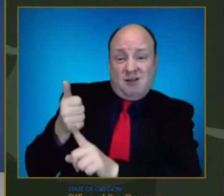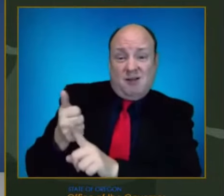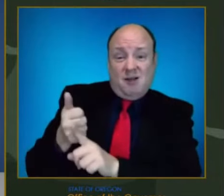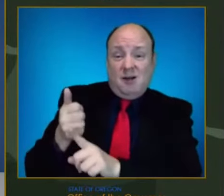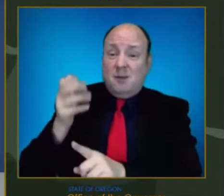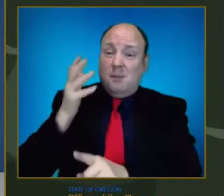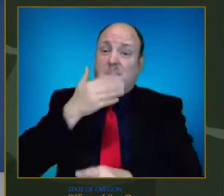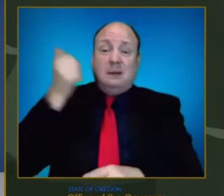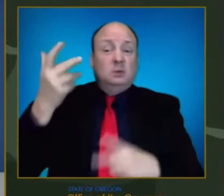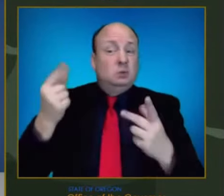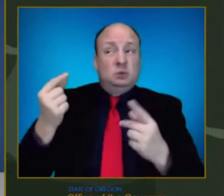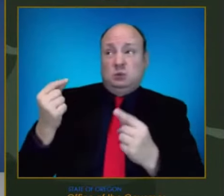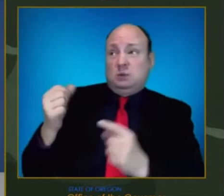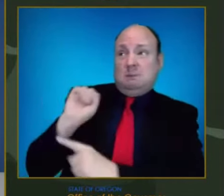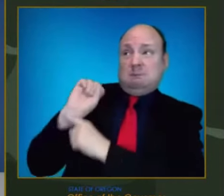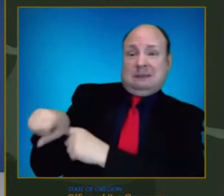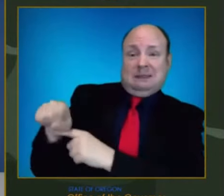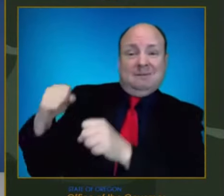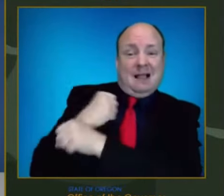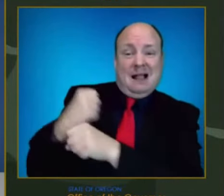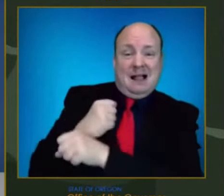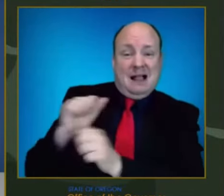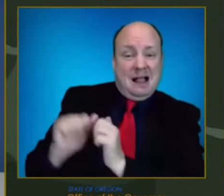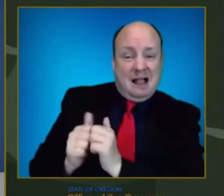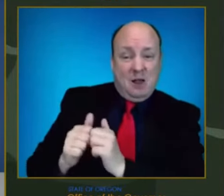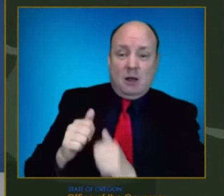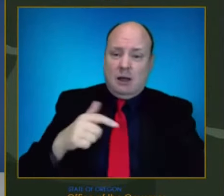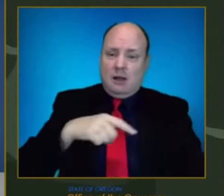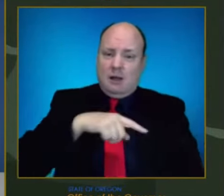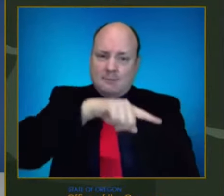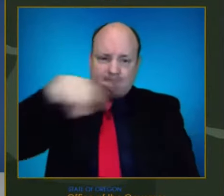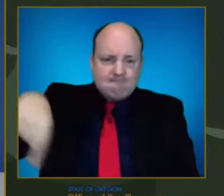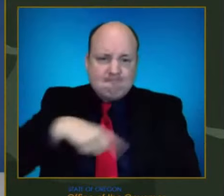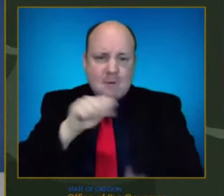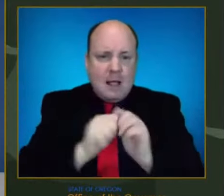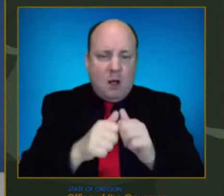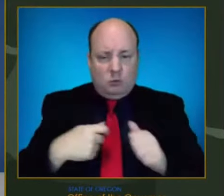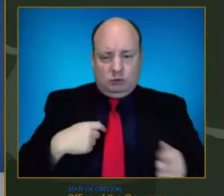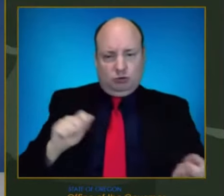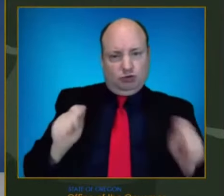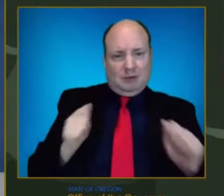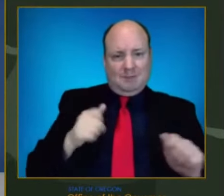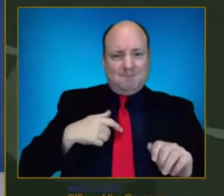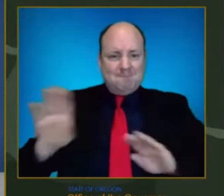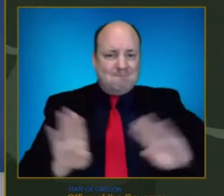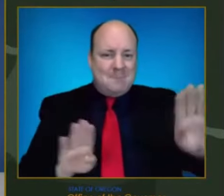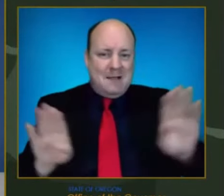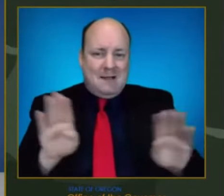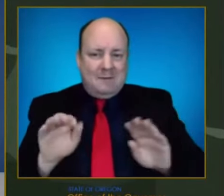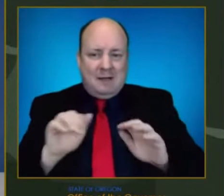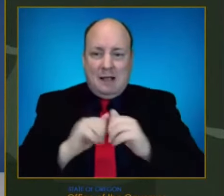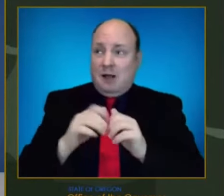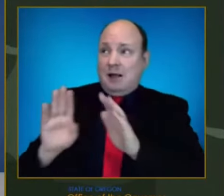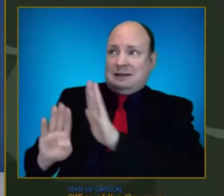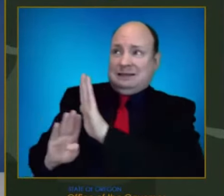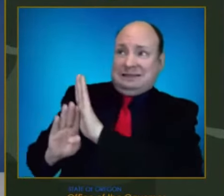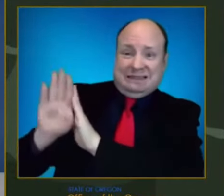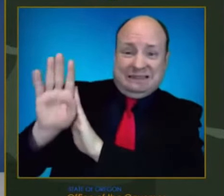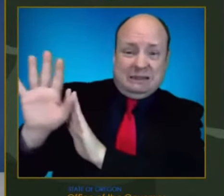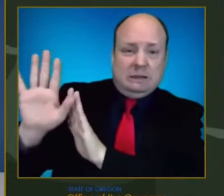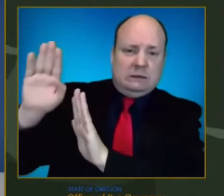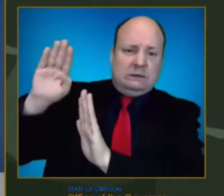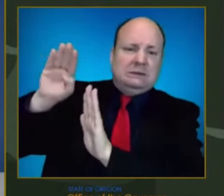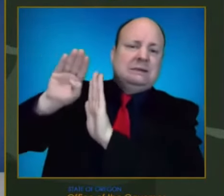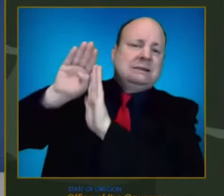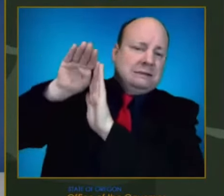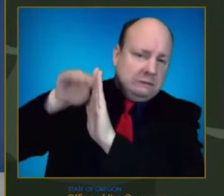Dr. Graven's model shows, our own actions can blunt Omicron surge and keep thousands of Oregonians from going into the hospital over the